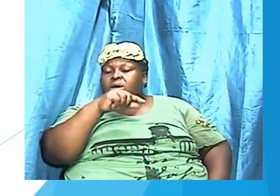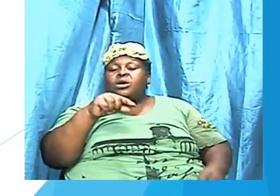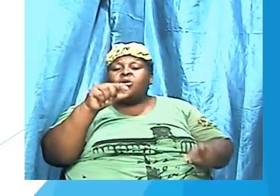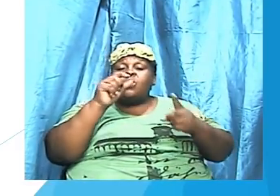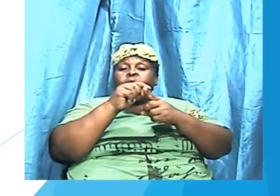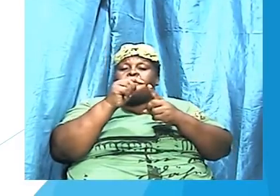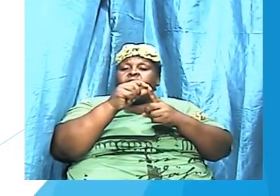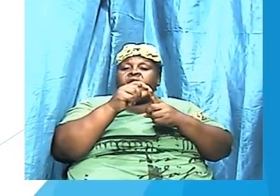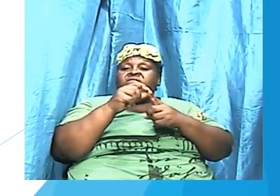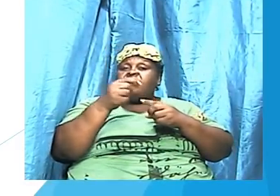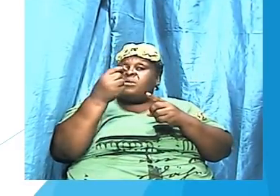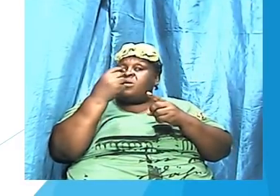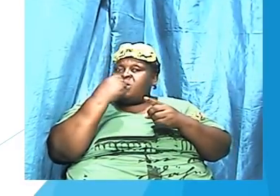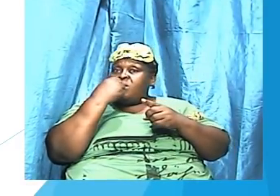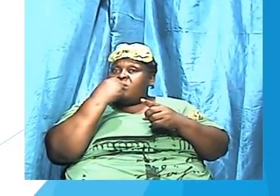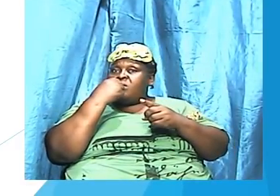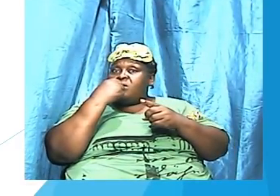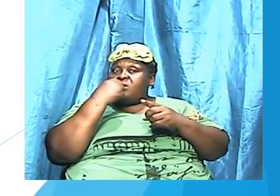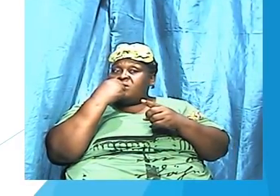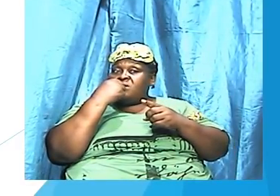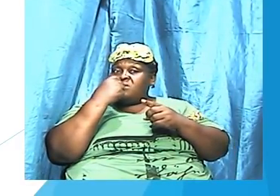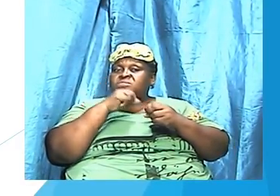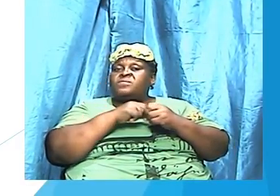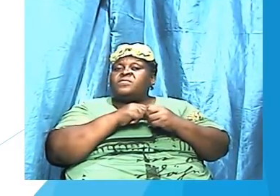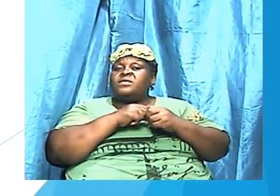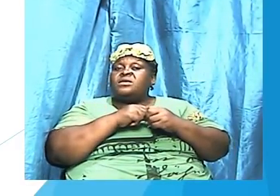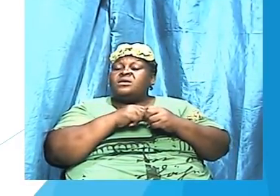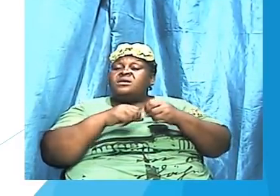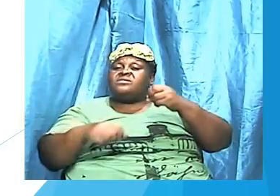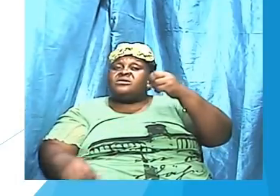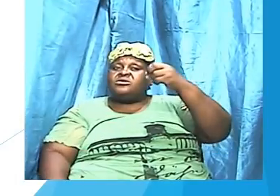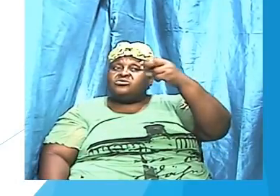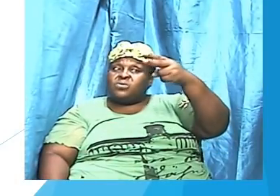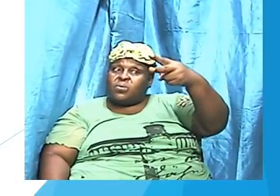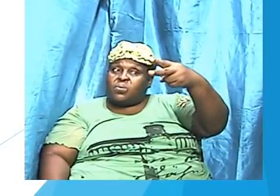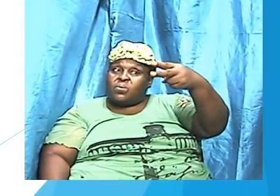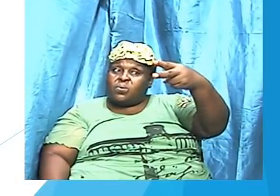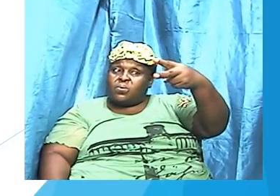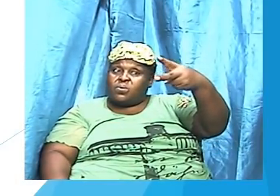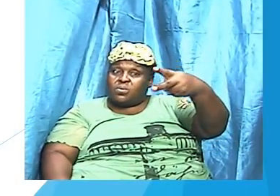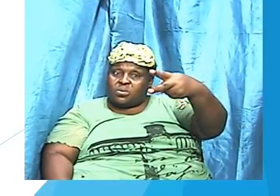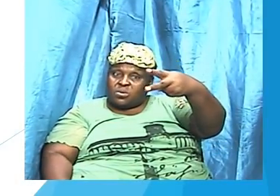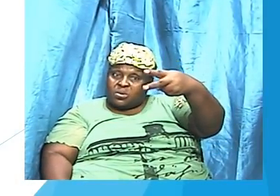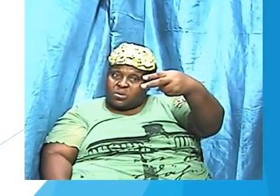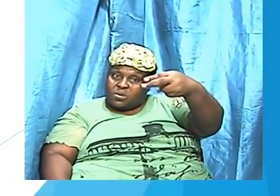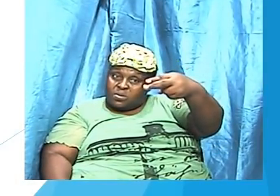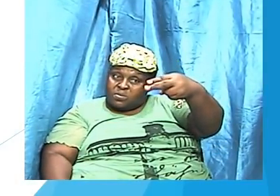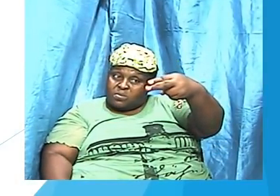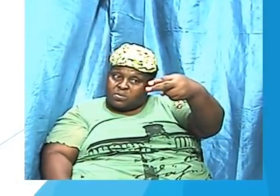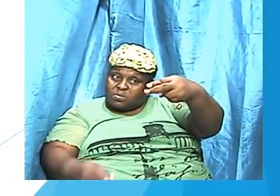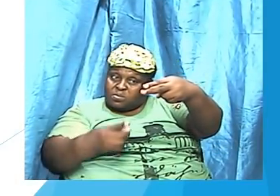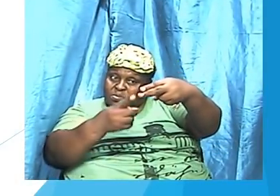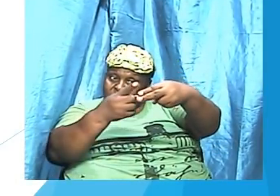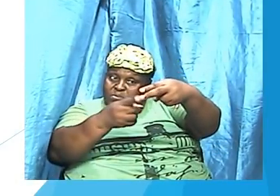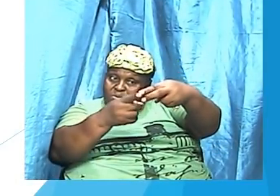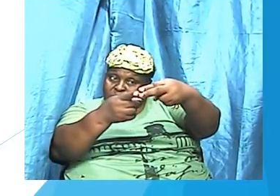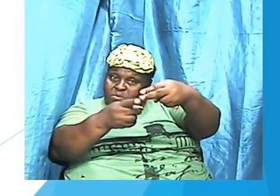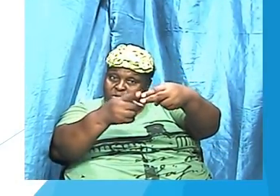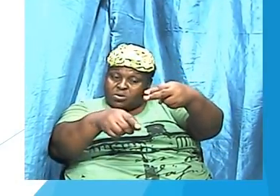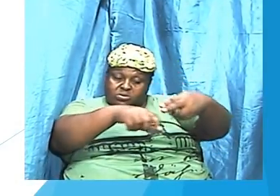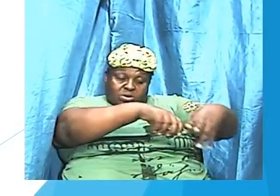so it is literally saying the two mouthed sword so if we go over to